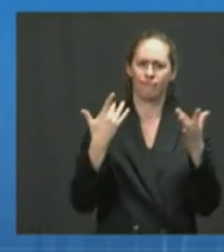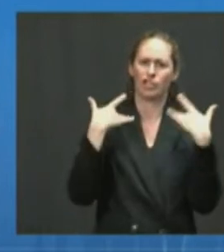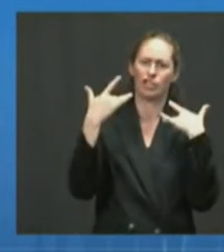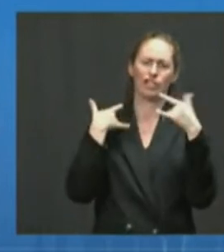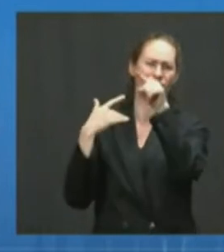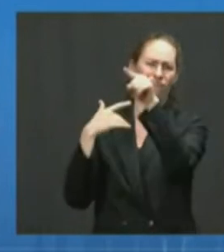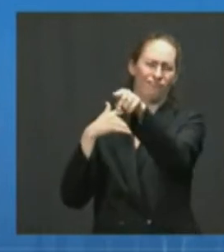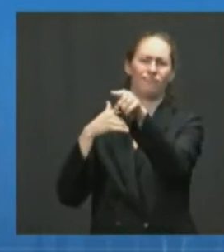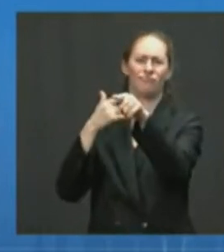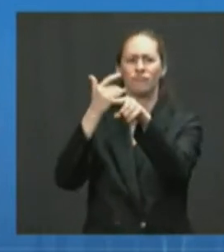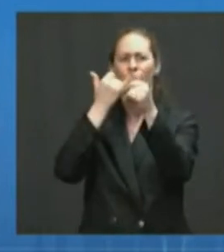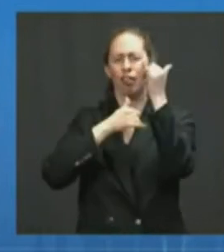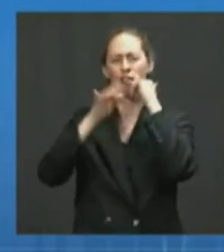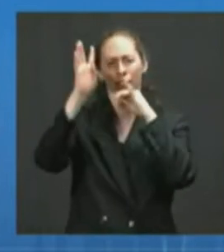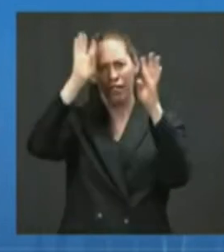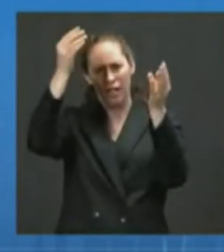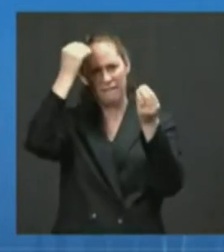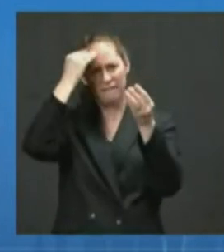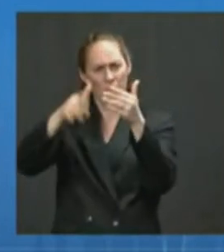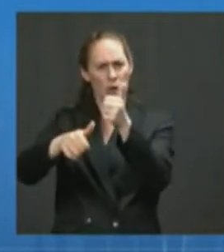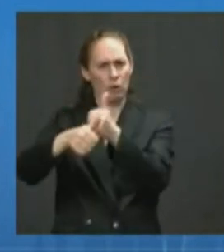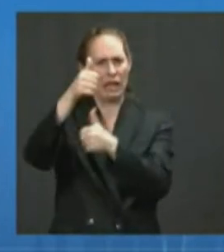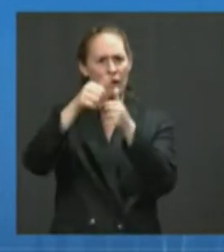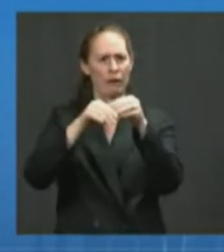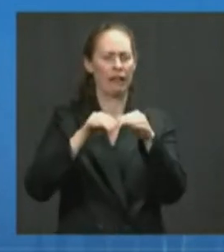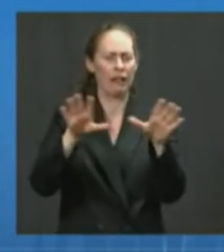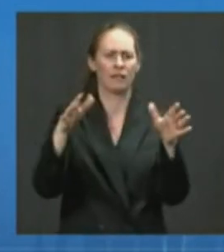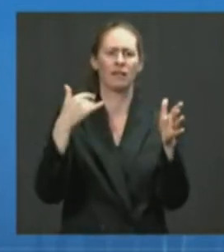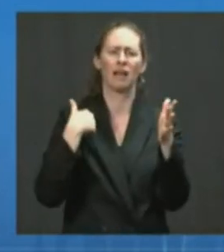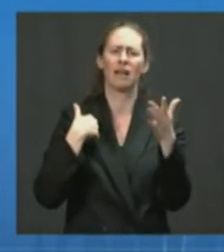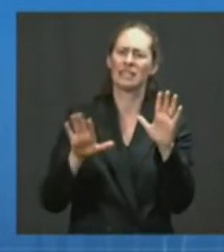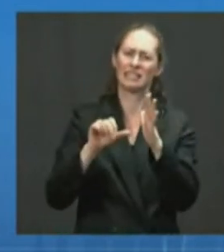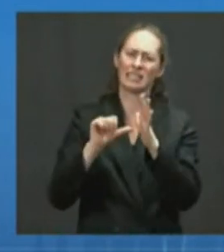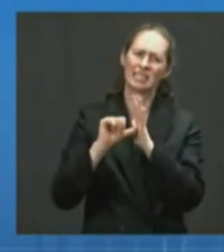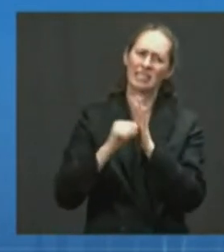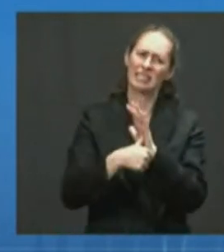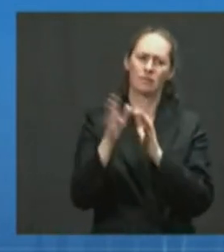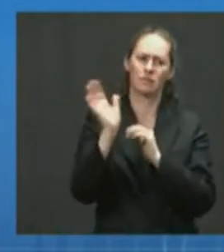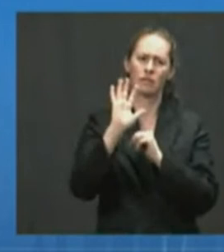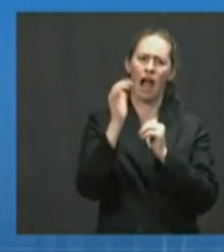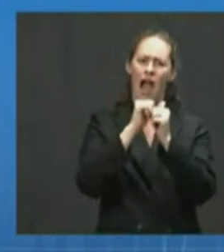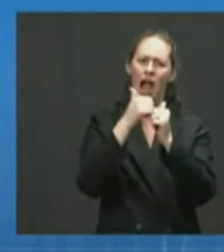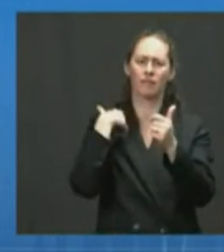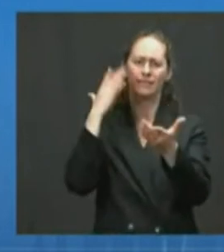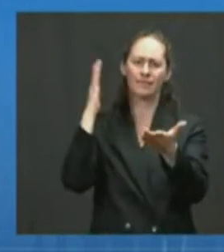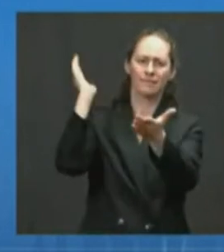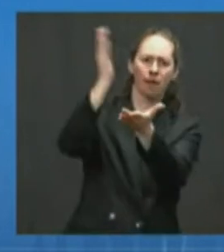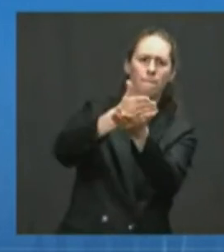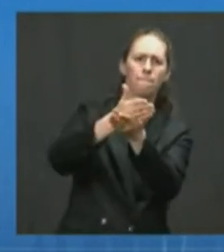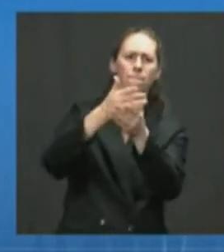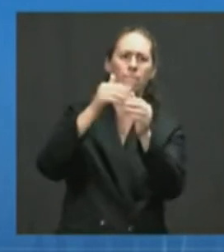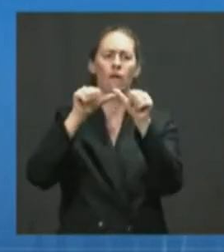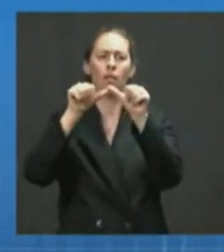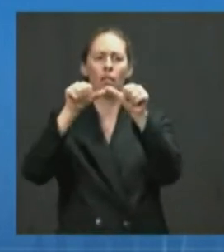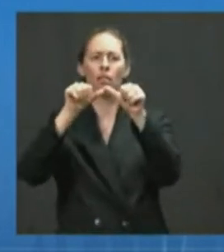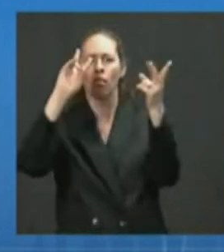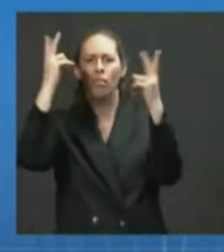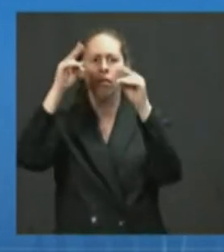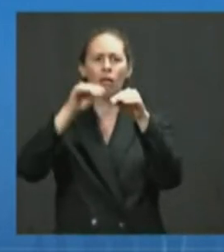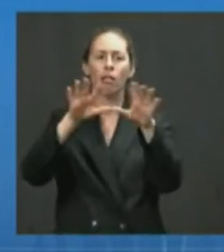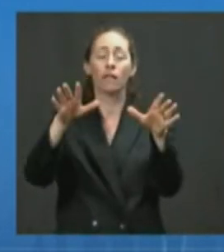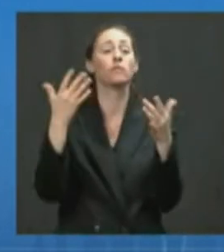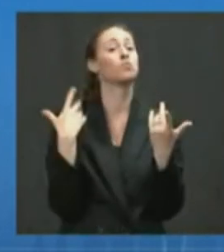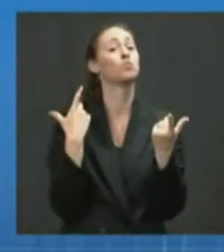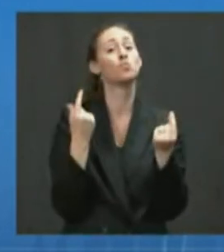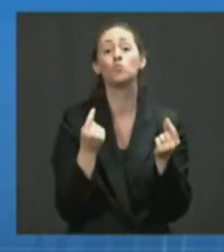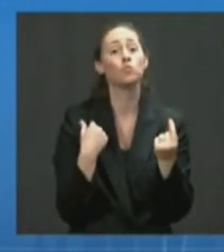then, we have continued to emphasize what individuals can do to stop health misinformation in its tracks. That includes asking everyone to raise